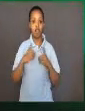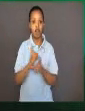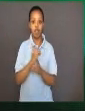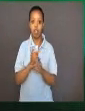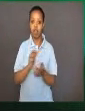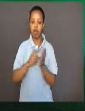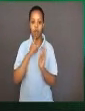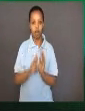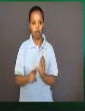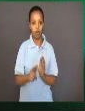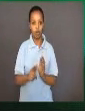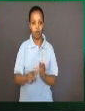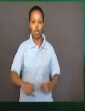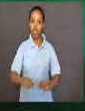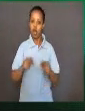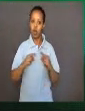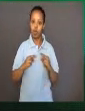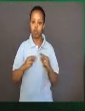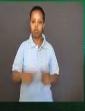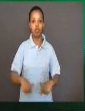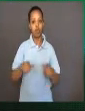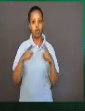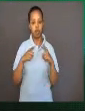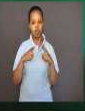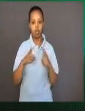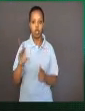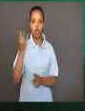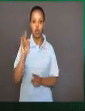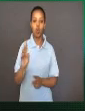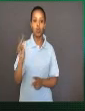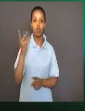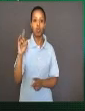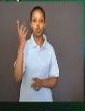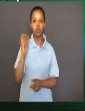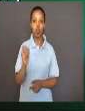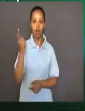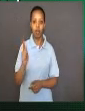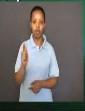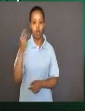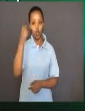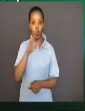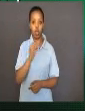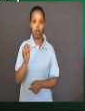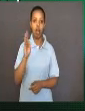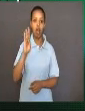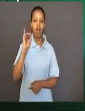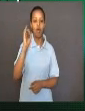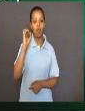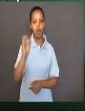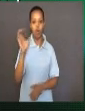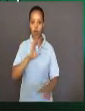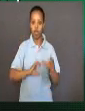eternity of life, cosmozoan theory, and biochemical